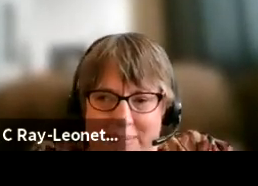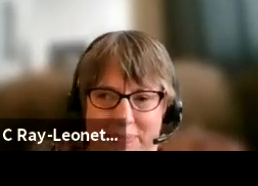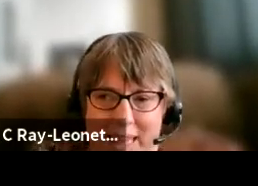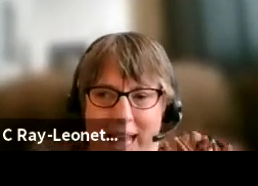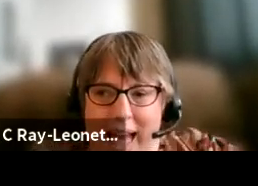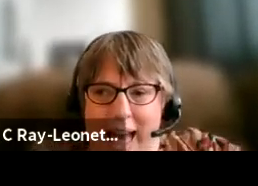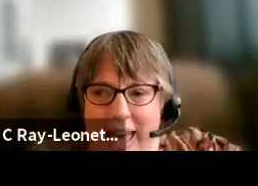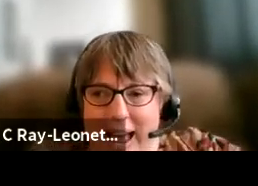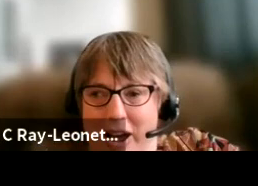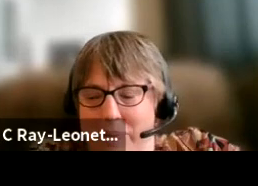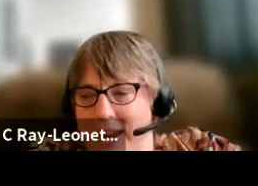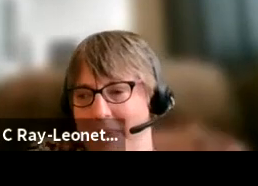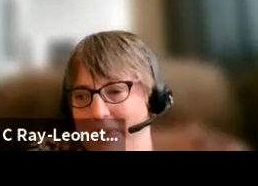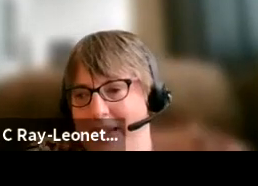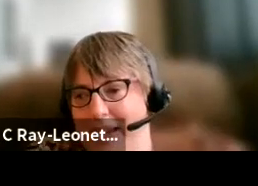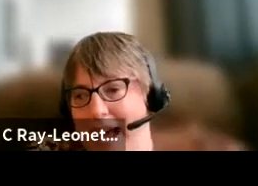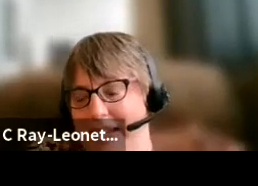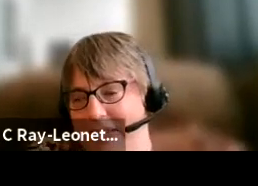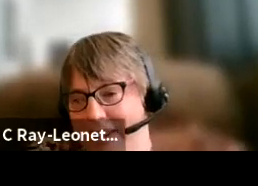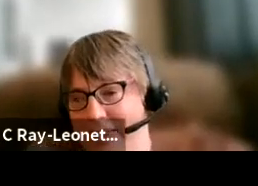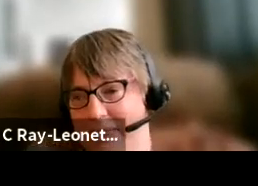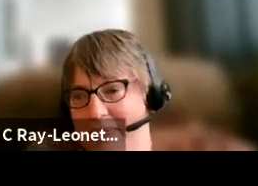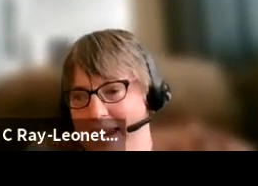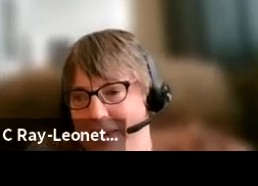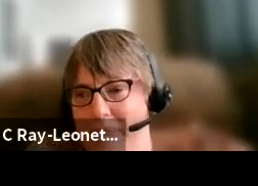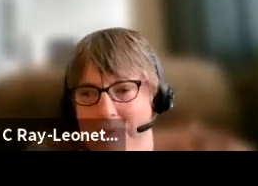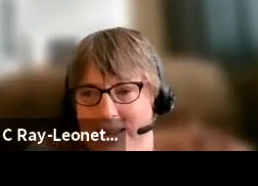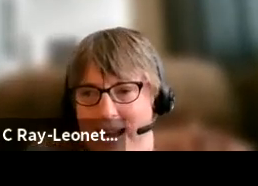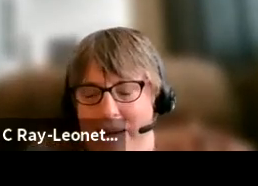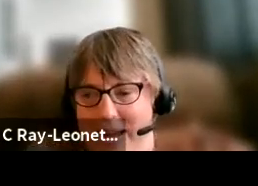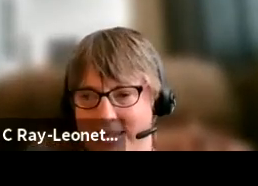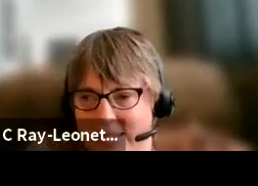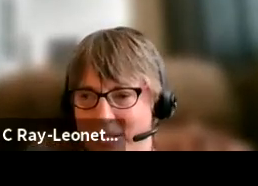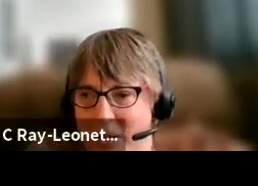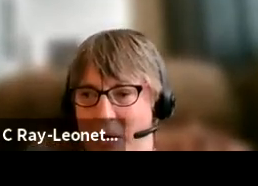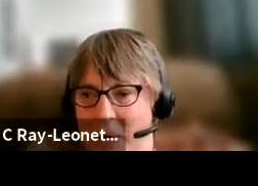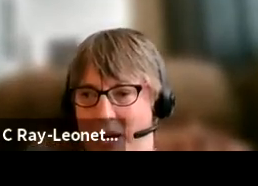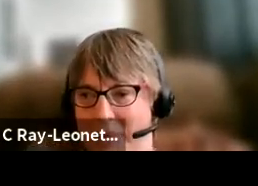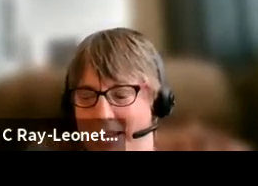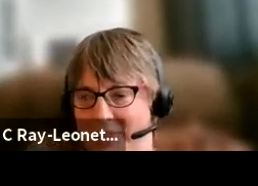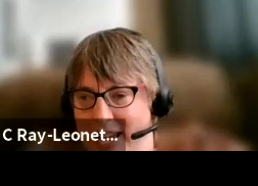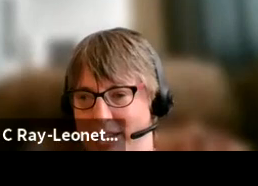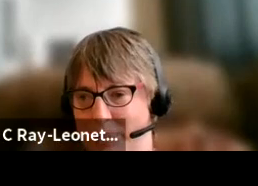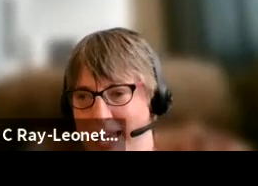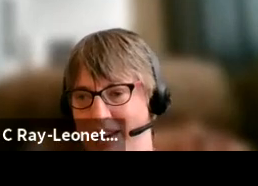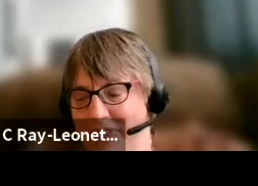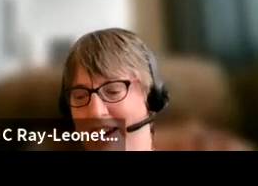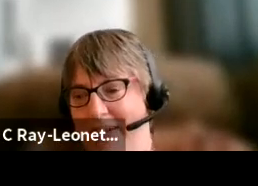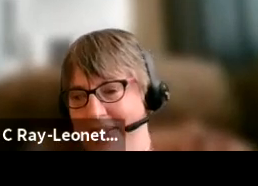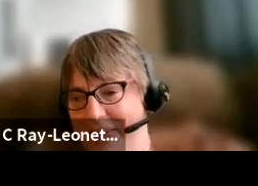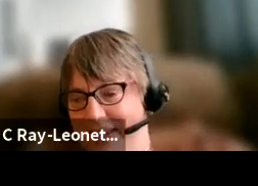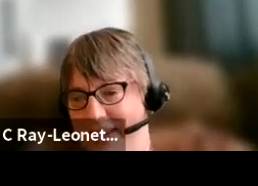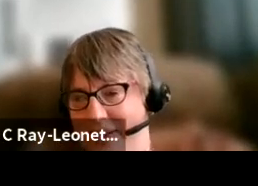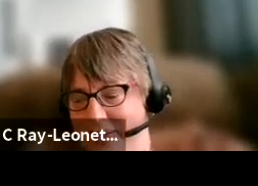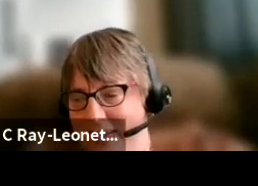can. And I hope that I will see lots of you submitting public comments on Pennsylvania's plan for